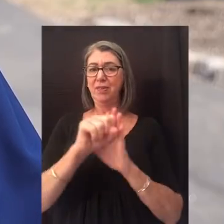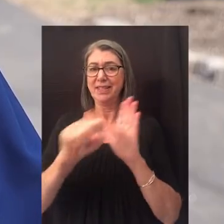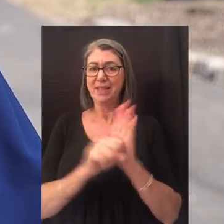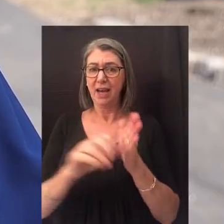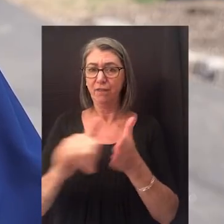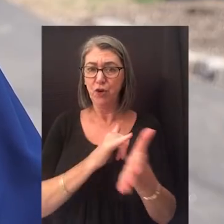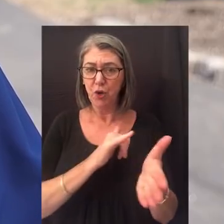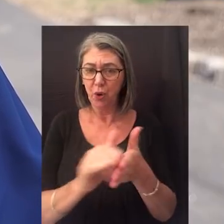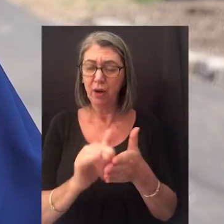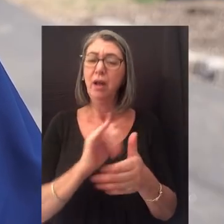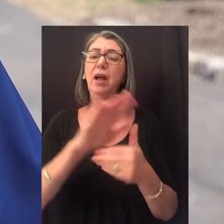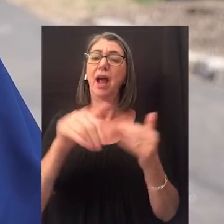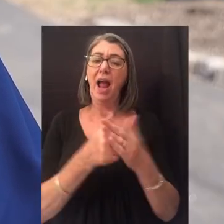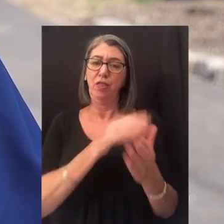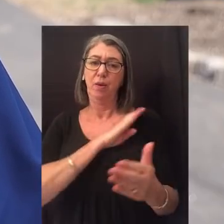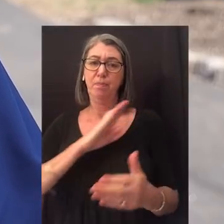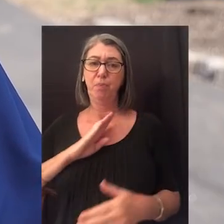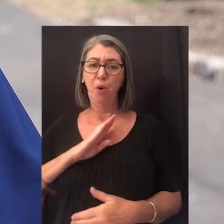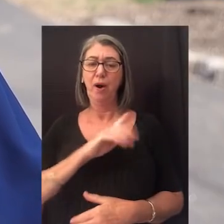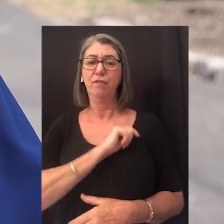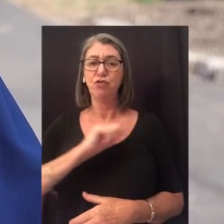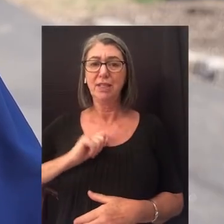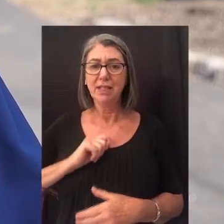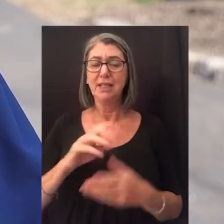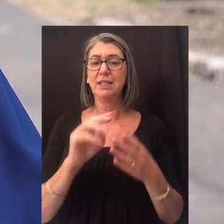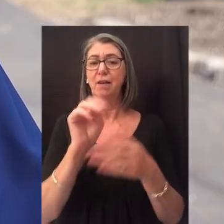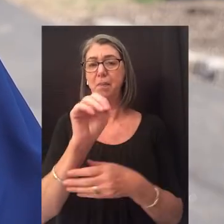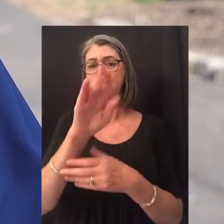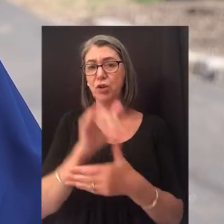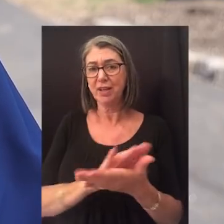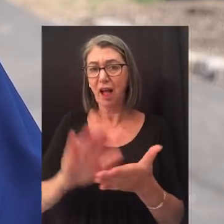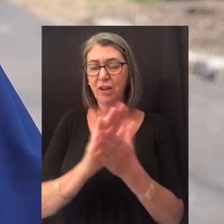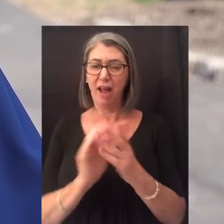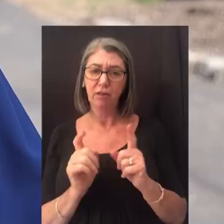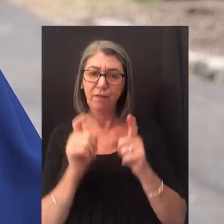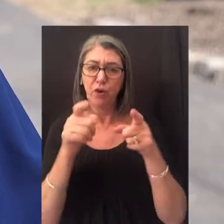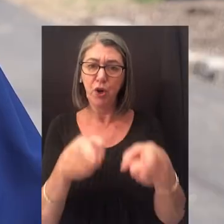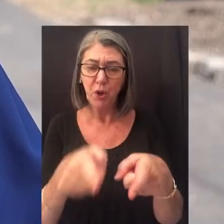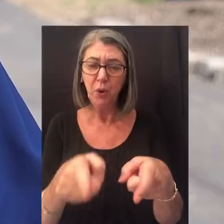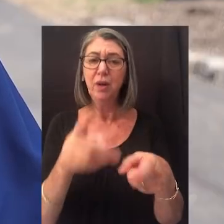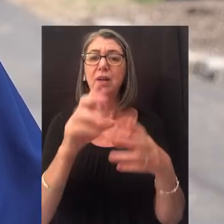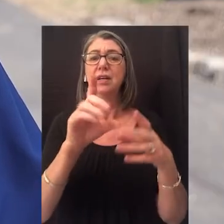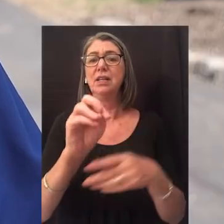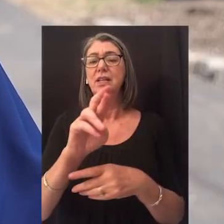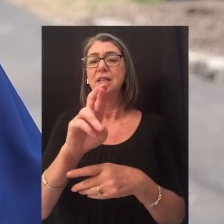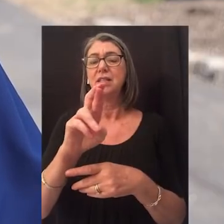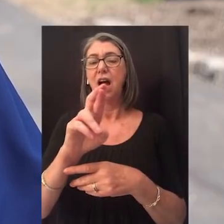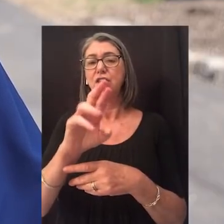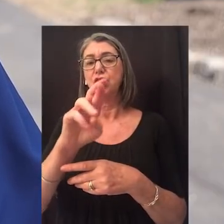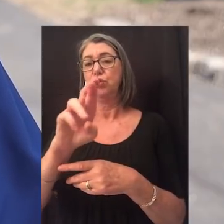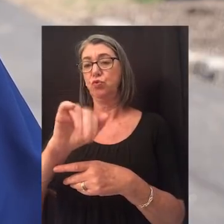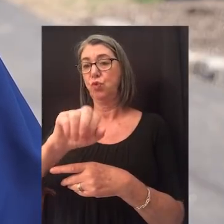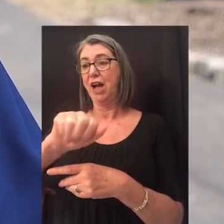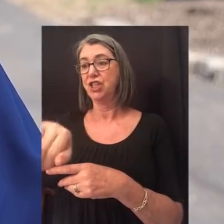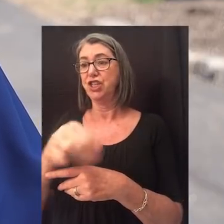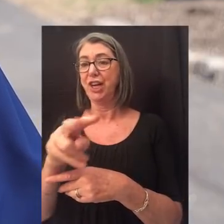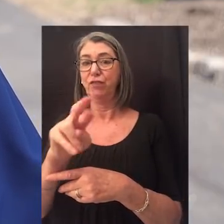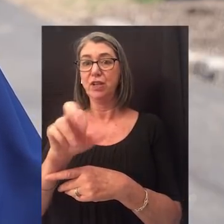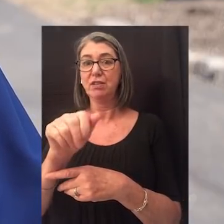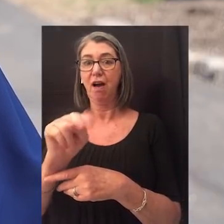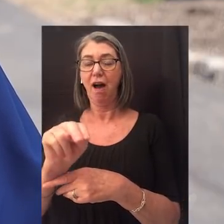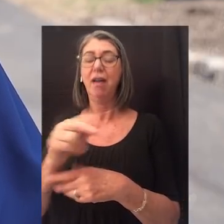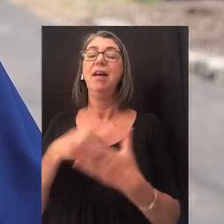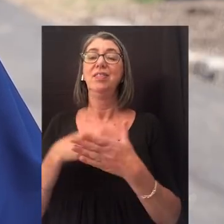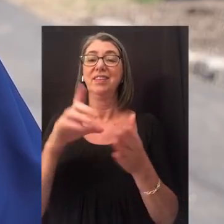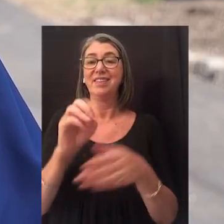by the State of New York and the Board of Trustees of Mercy College, I now confer upon you, Dr. Rajiv Rattan, the degree